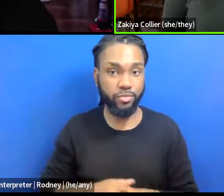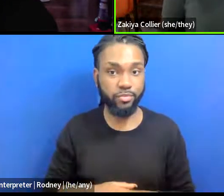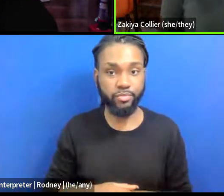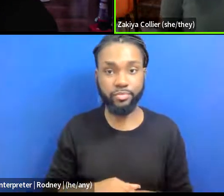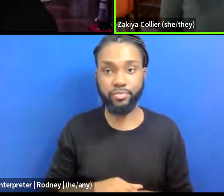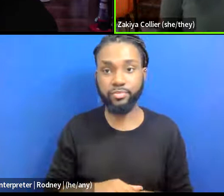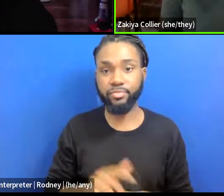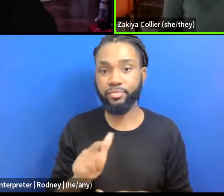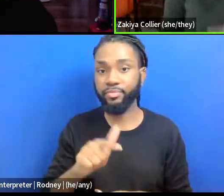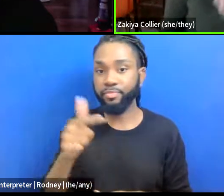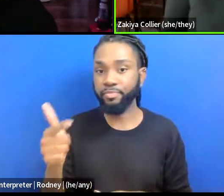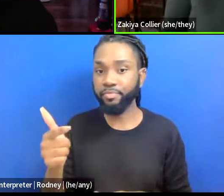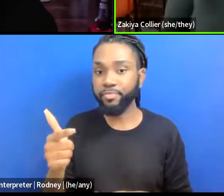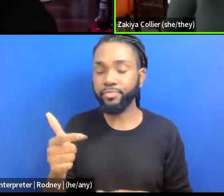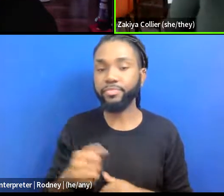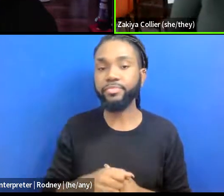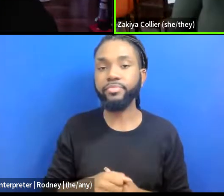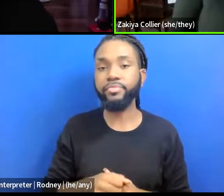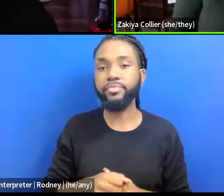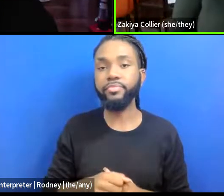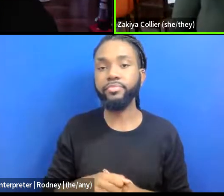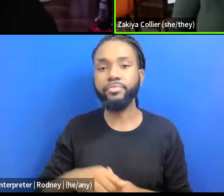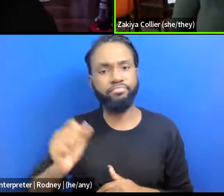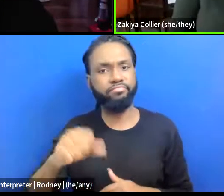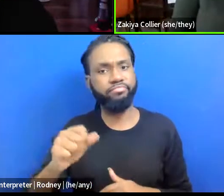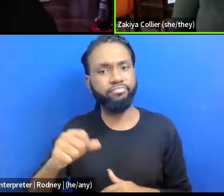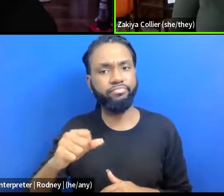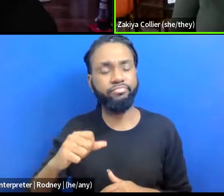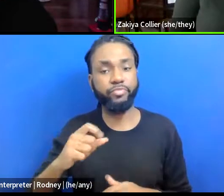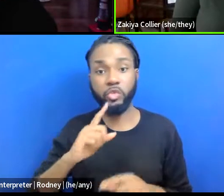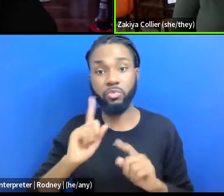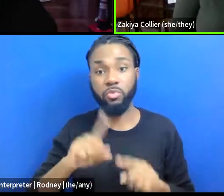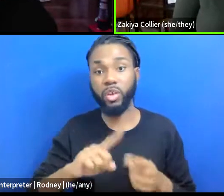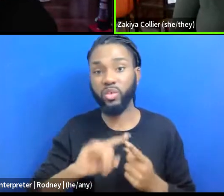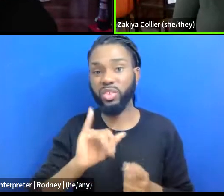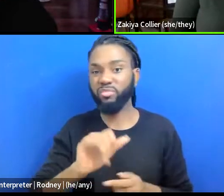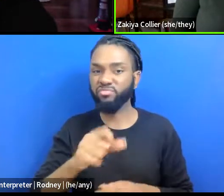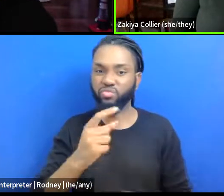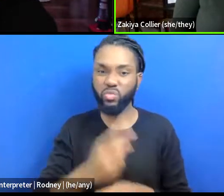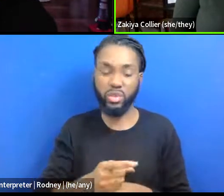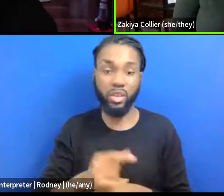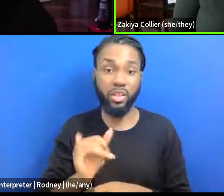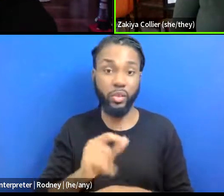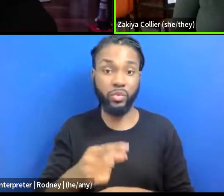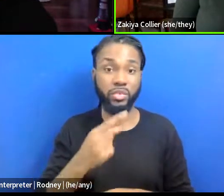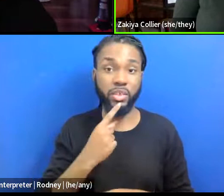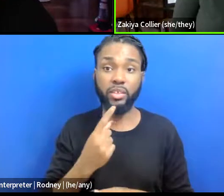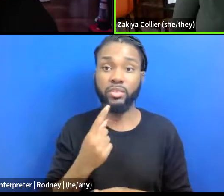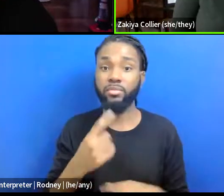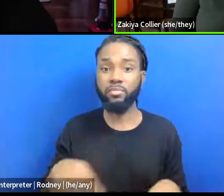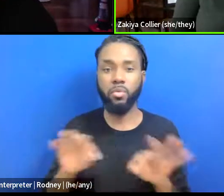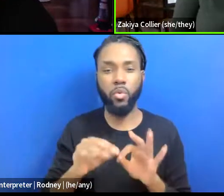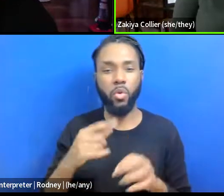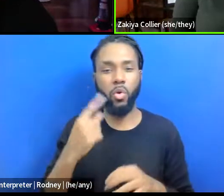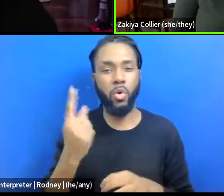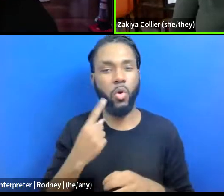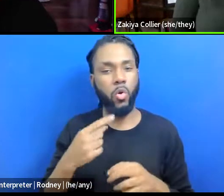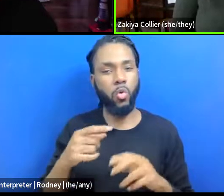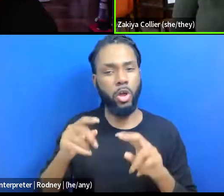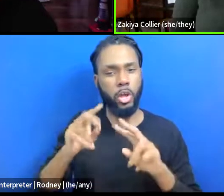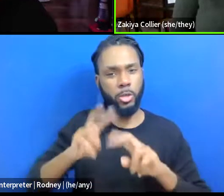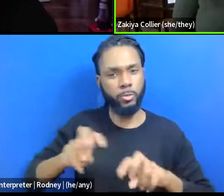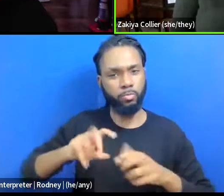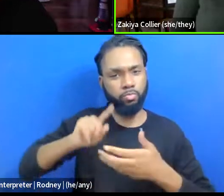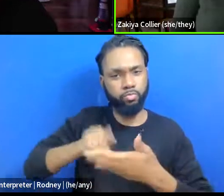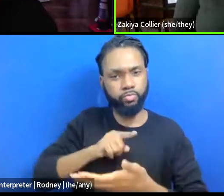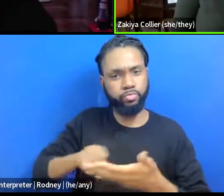yeah, I think like in response to that, like, like you said, you know, always being critical of, of documentation and